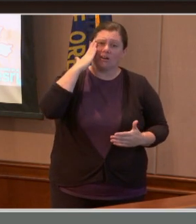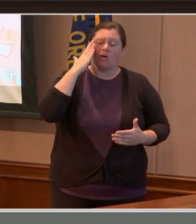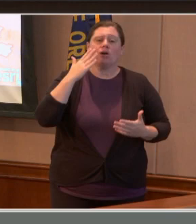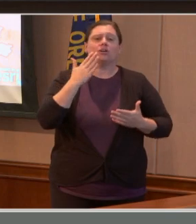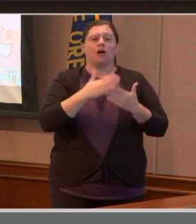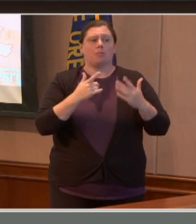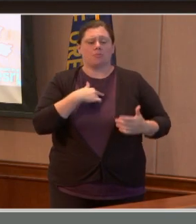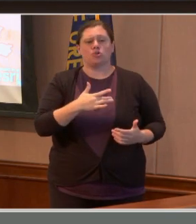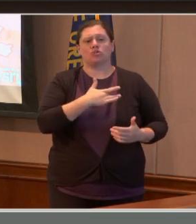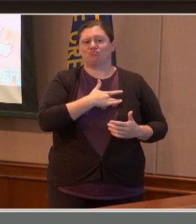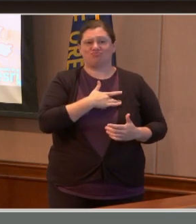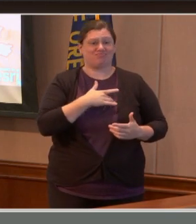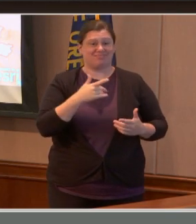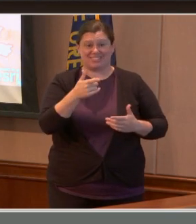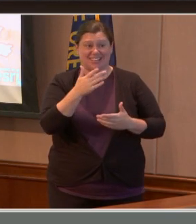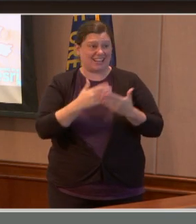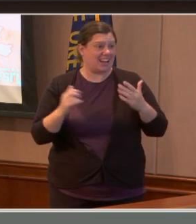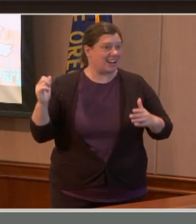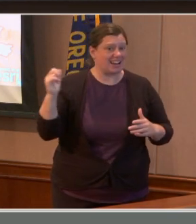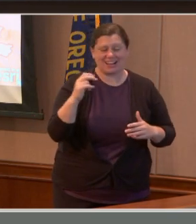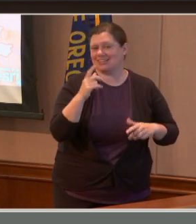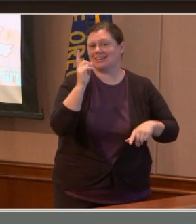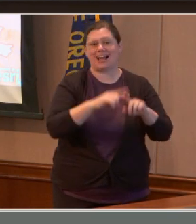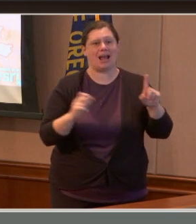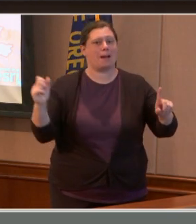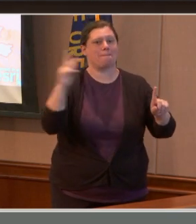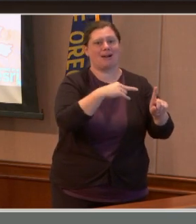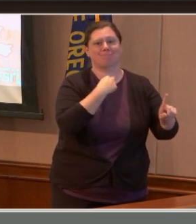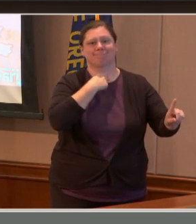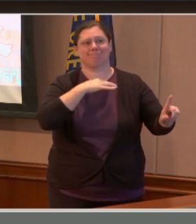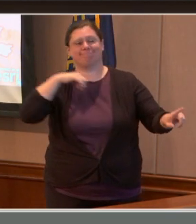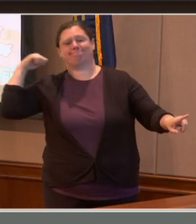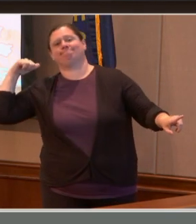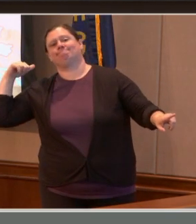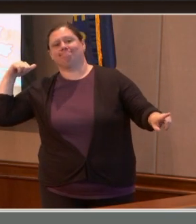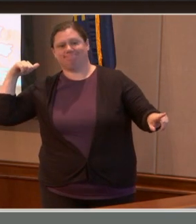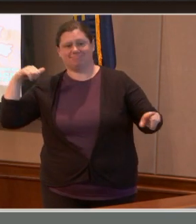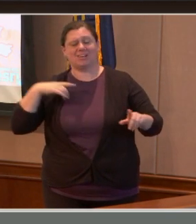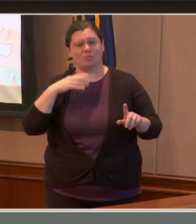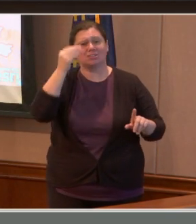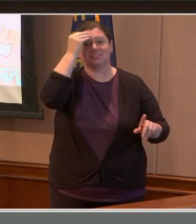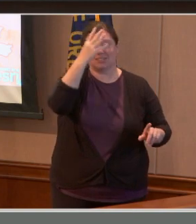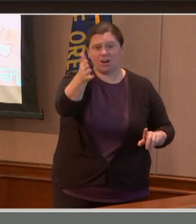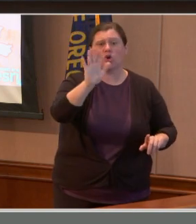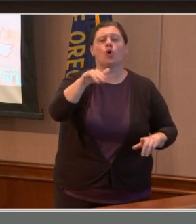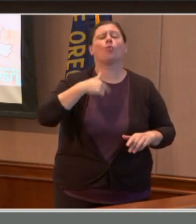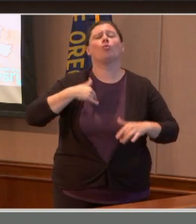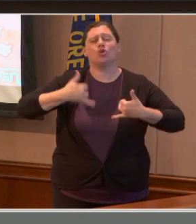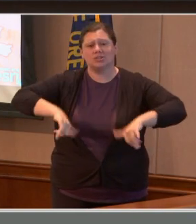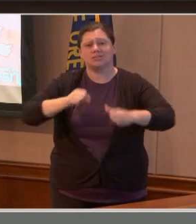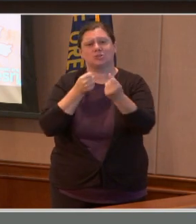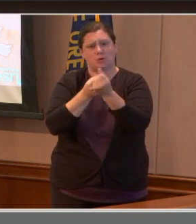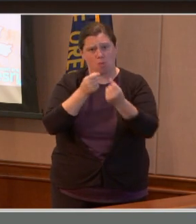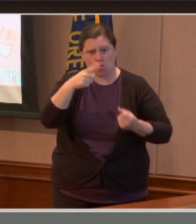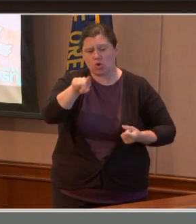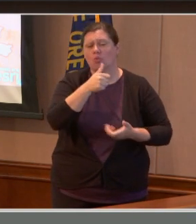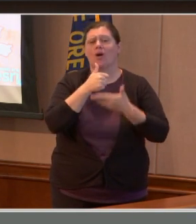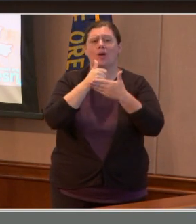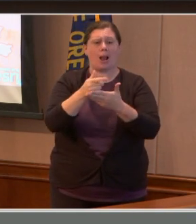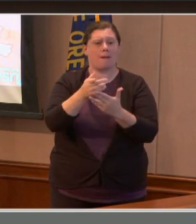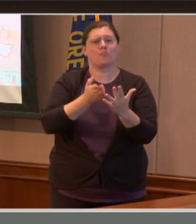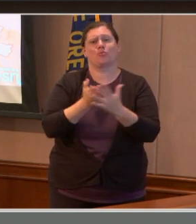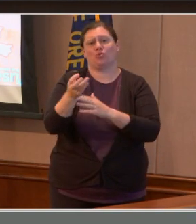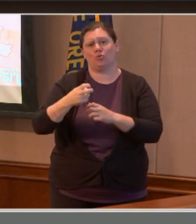to their homes for the damages. And I want you to know that we stand with you. We want to be there to help you through this difficult time. And again,